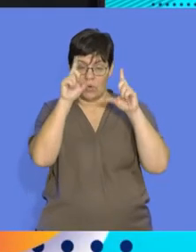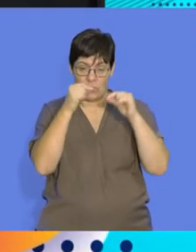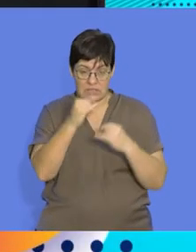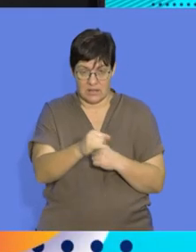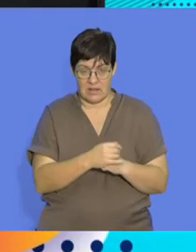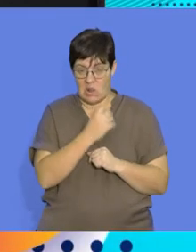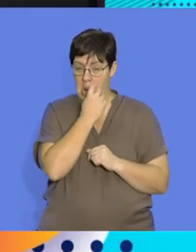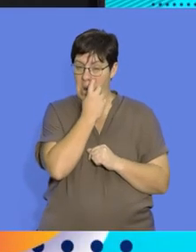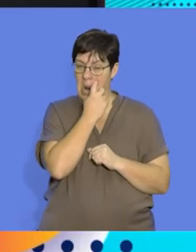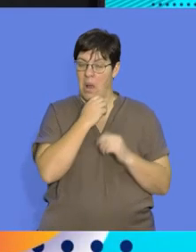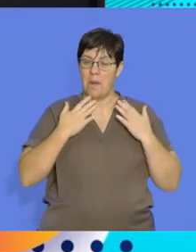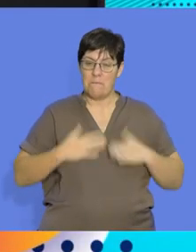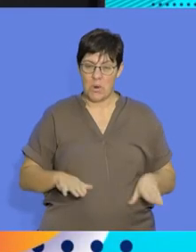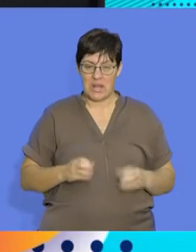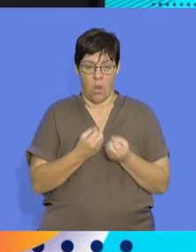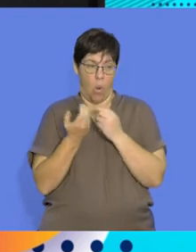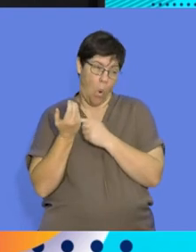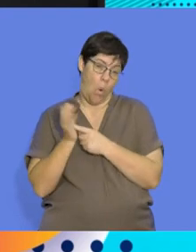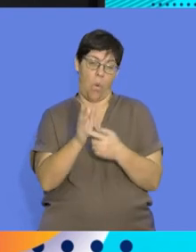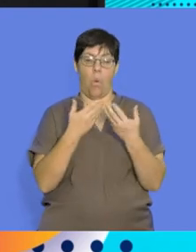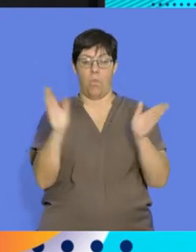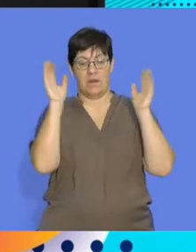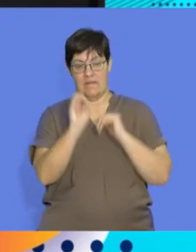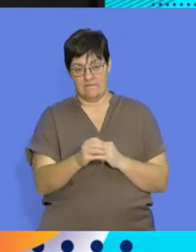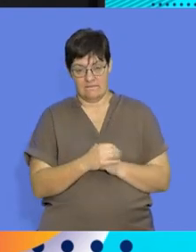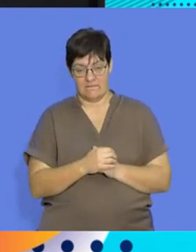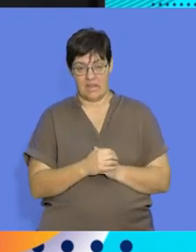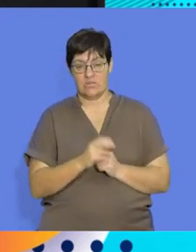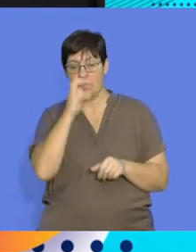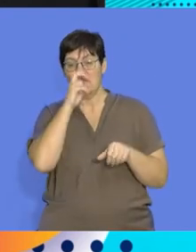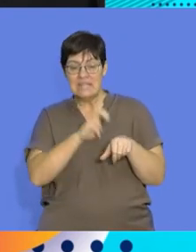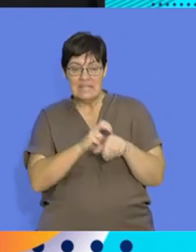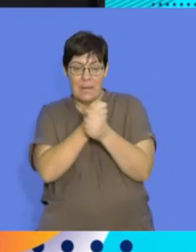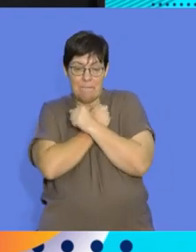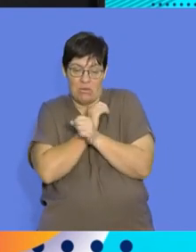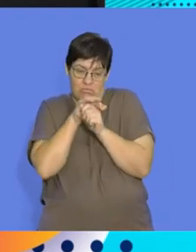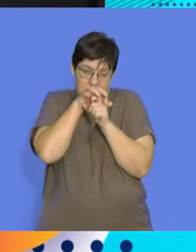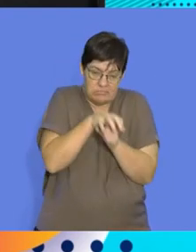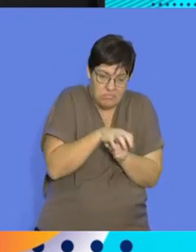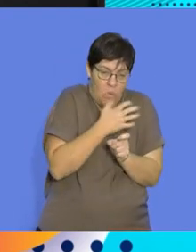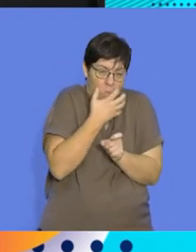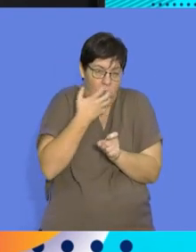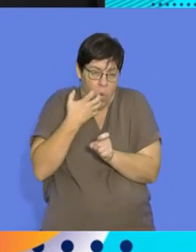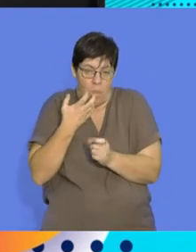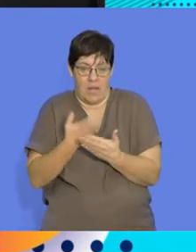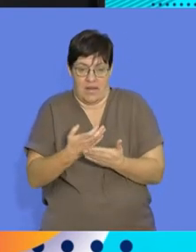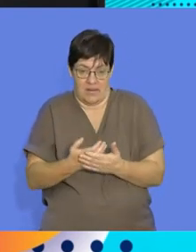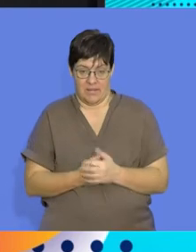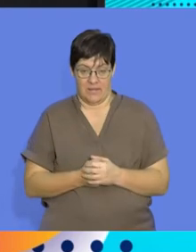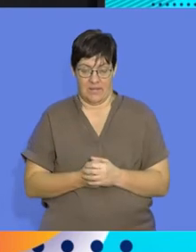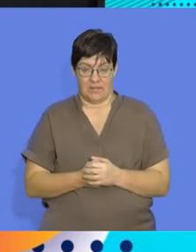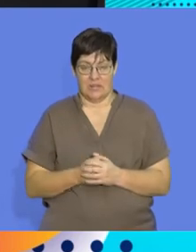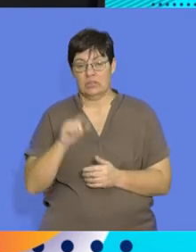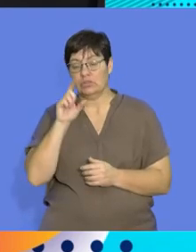are still closed, their bodies are exposed, and so it means that they often require their parents to be able to keep them warm.